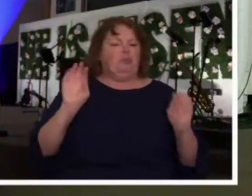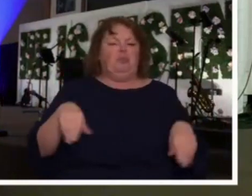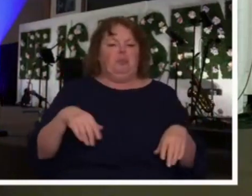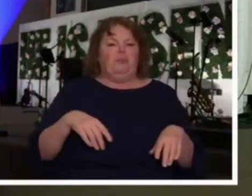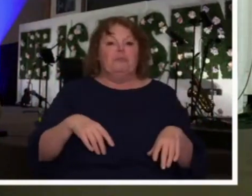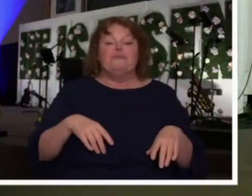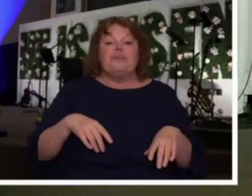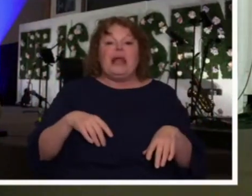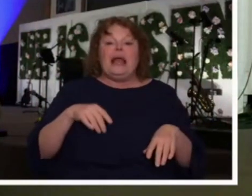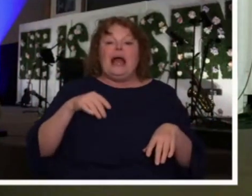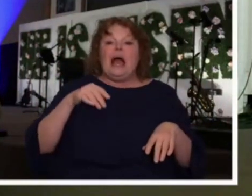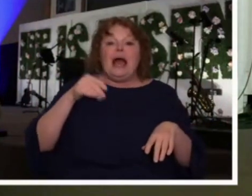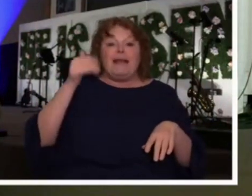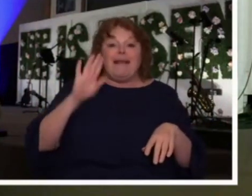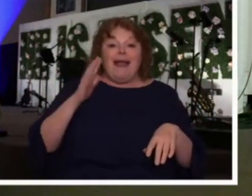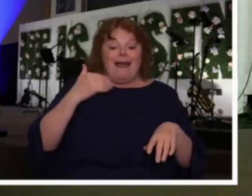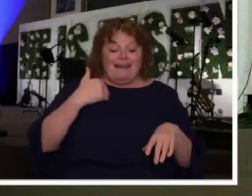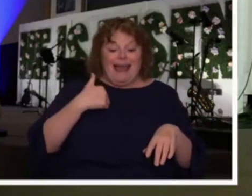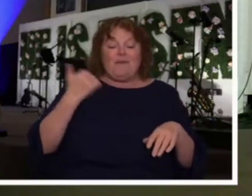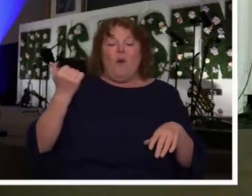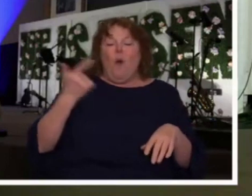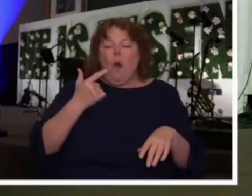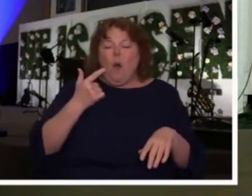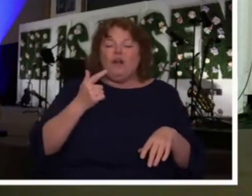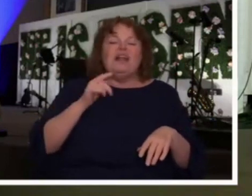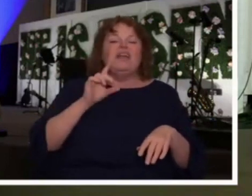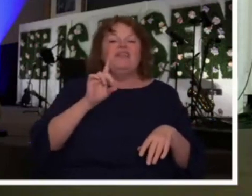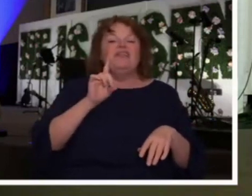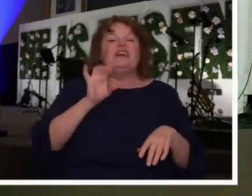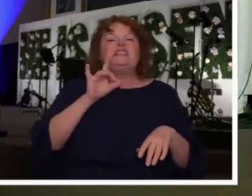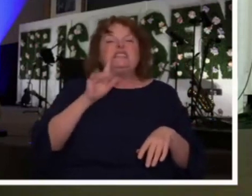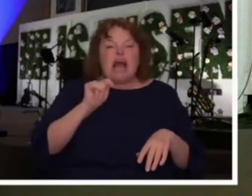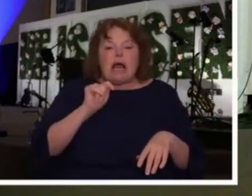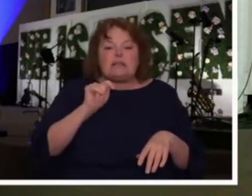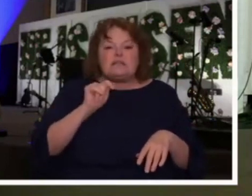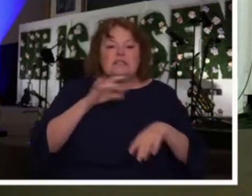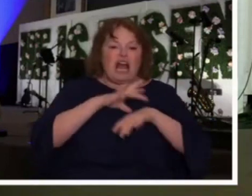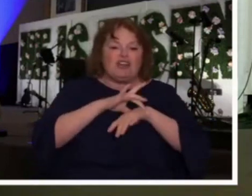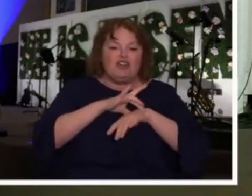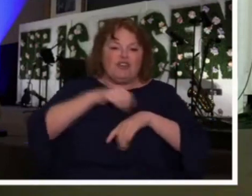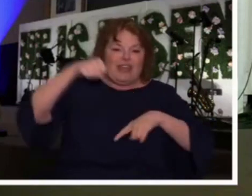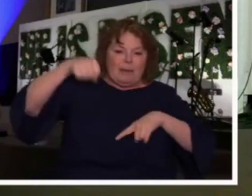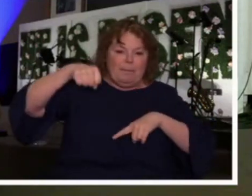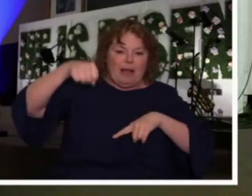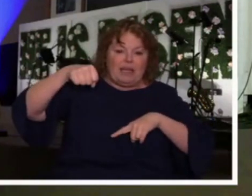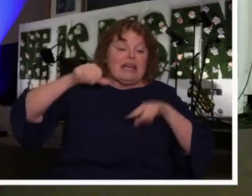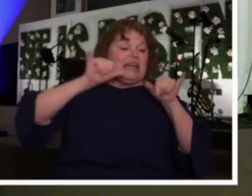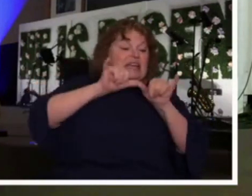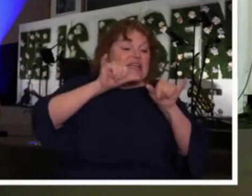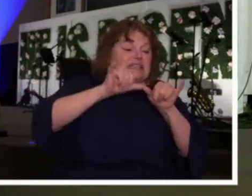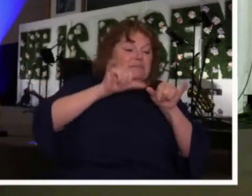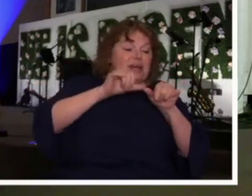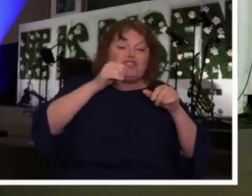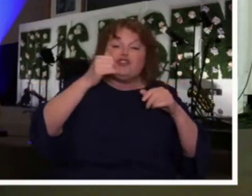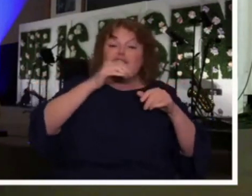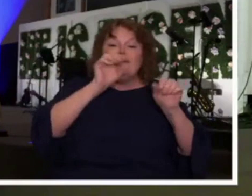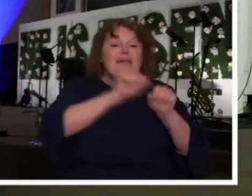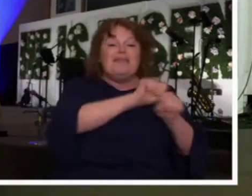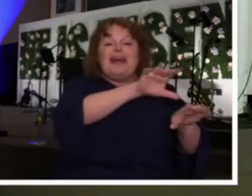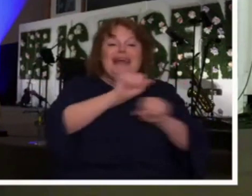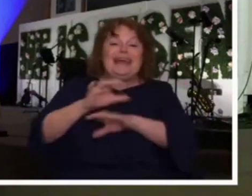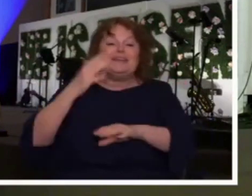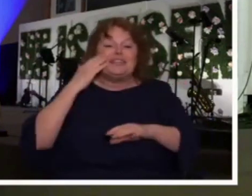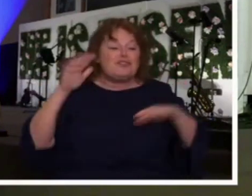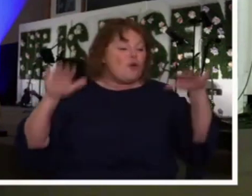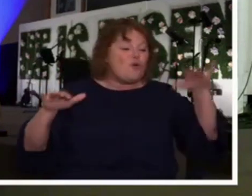the dust of the earth in a bucket. He's weighed the mountains on the scales and the hills in the balance. Who has understood the mind of the Lord or